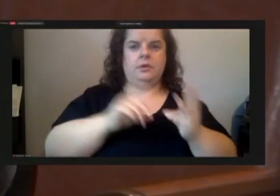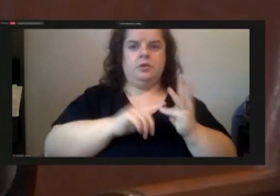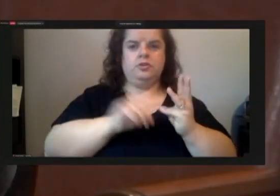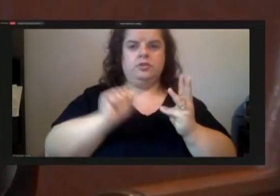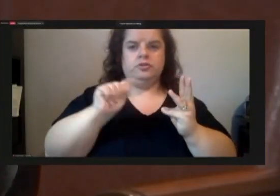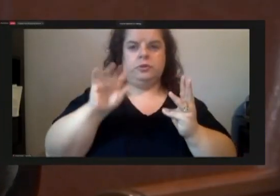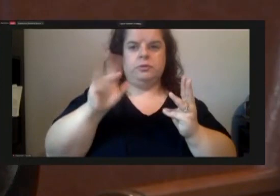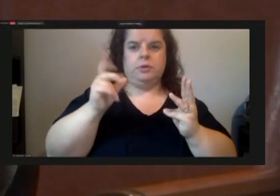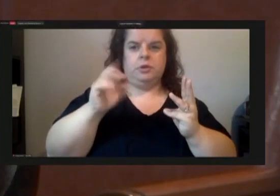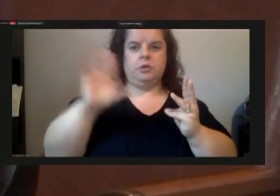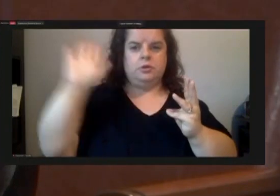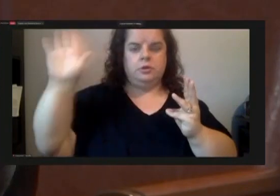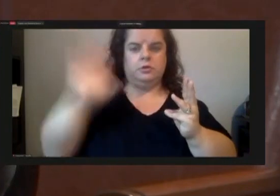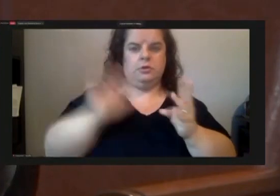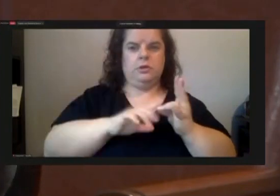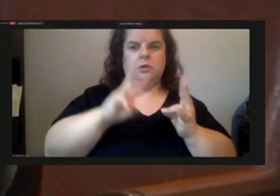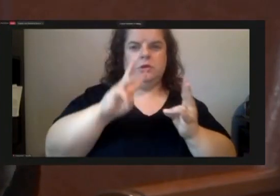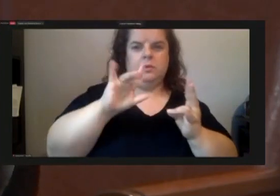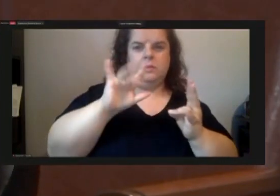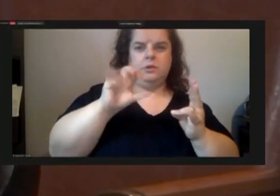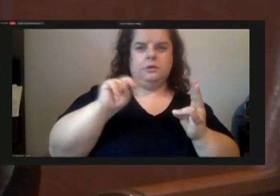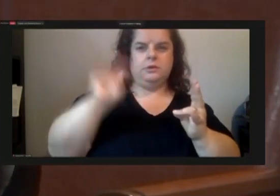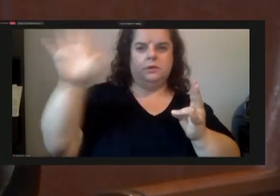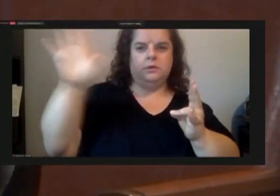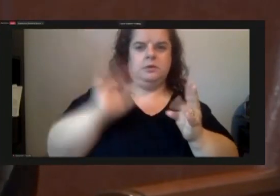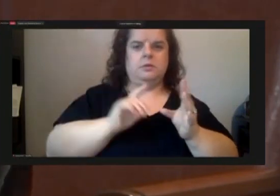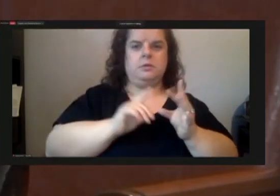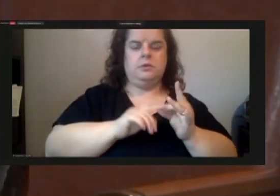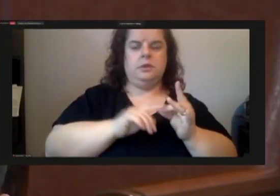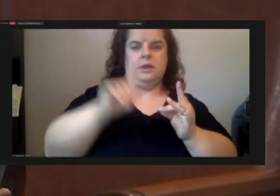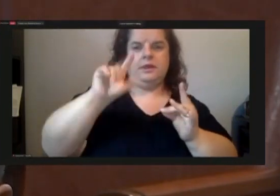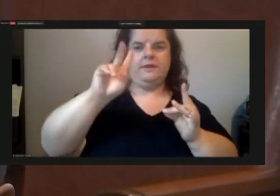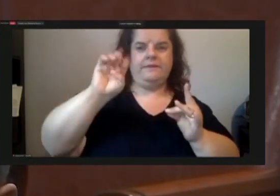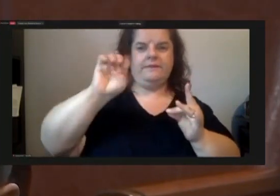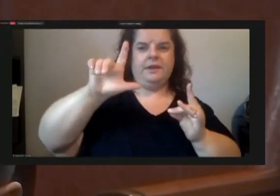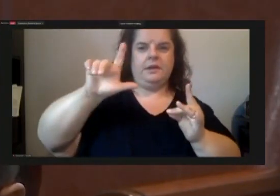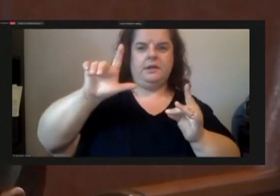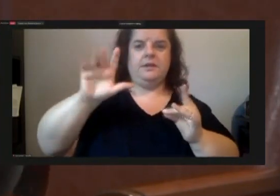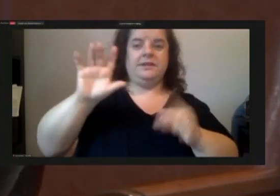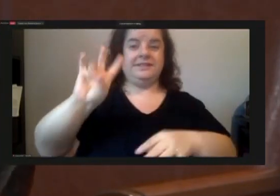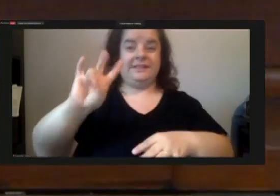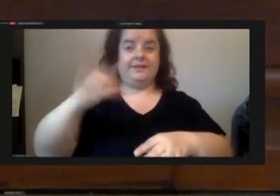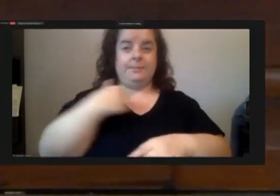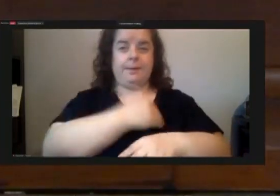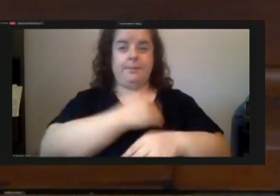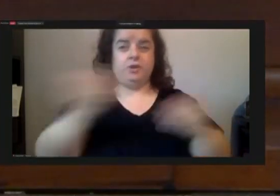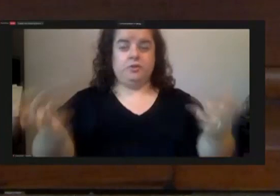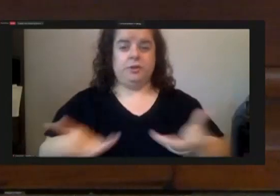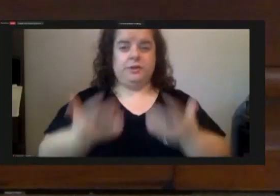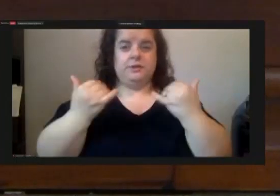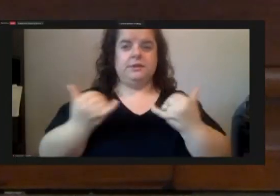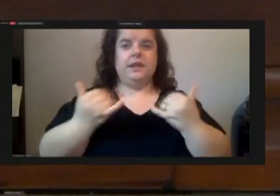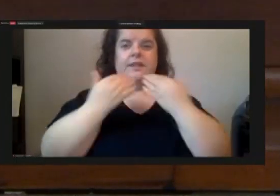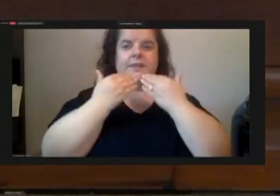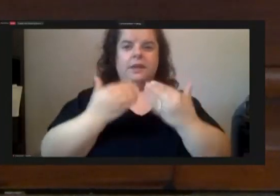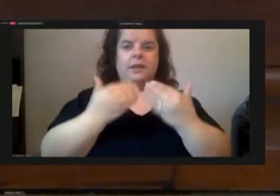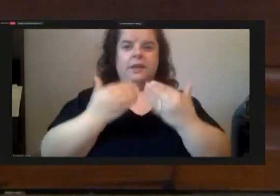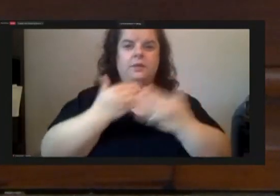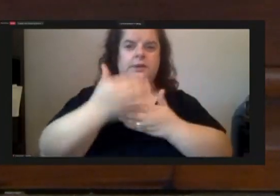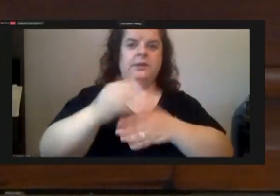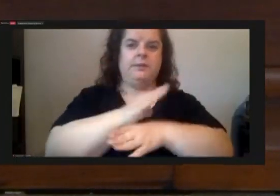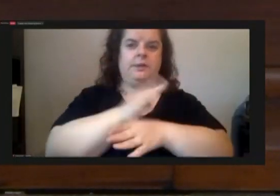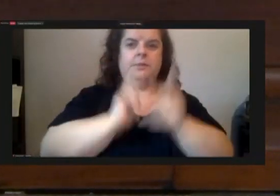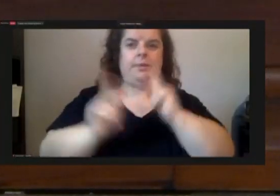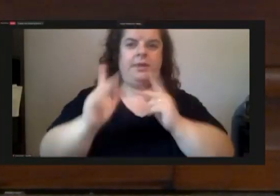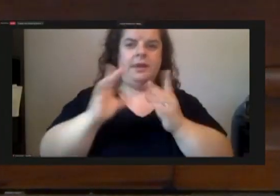here mr wilson here mr lavelle chair here seven members present thank you our next order business is public comment